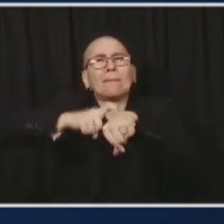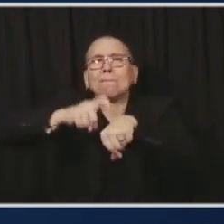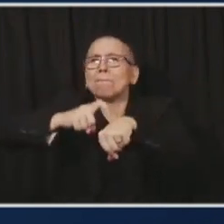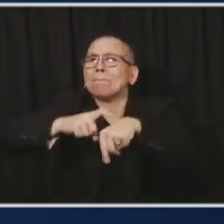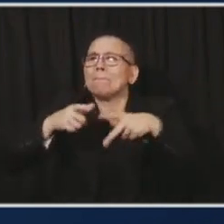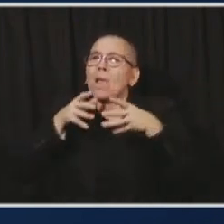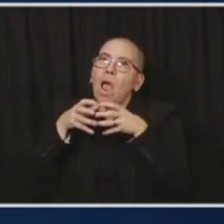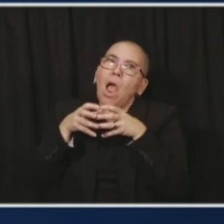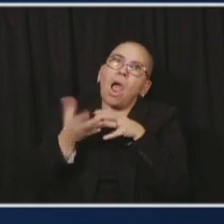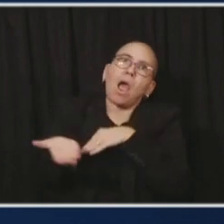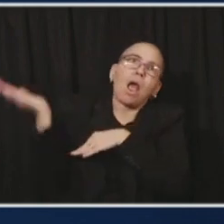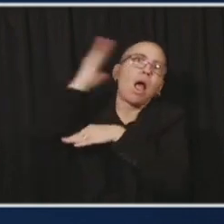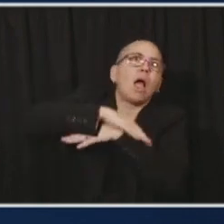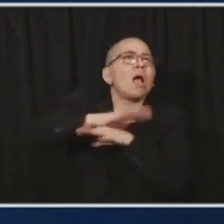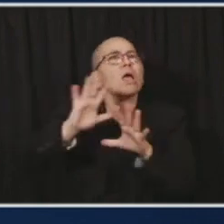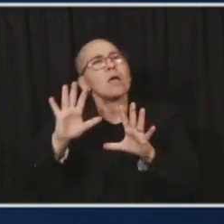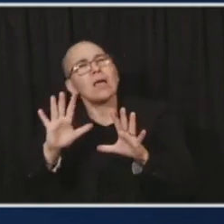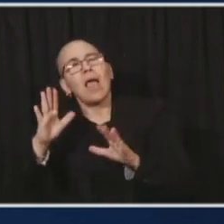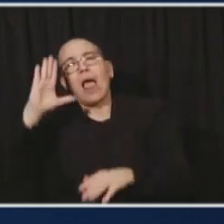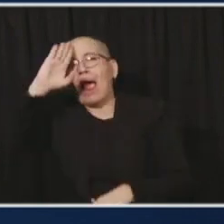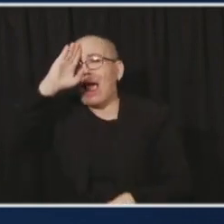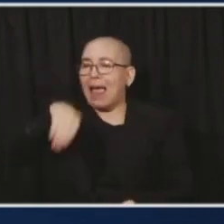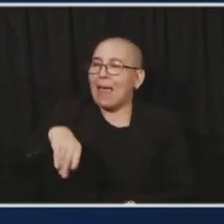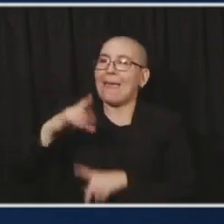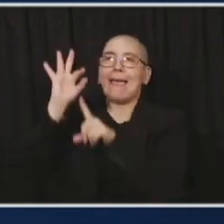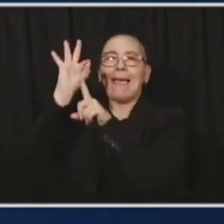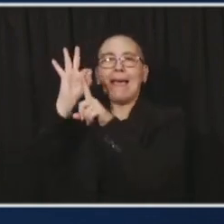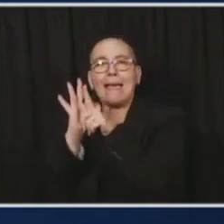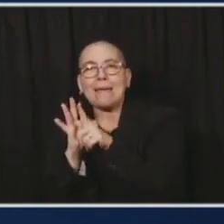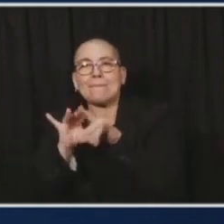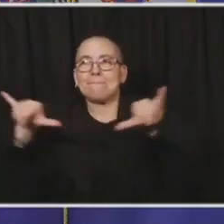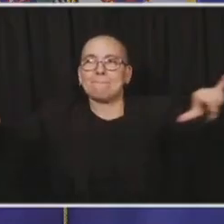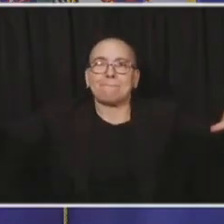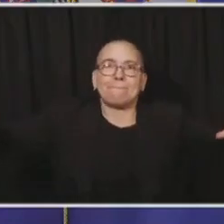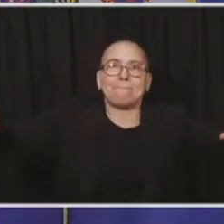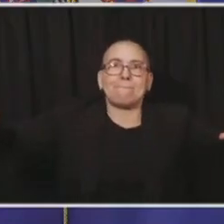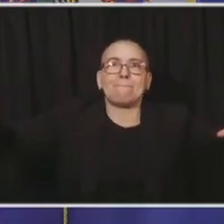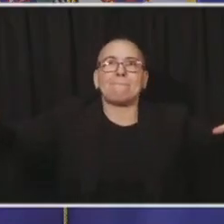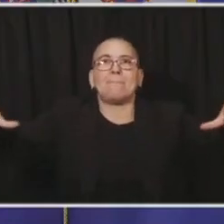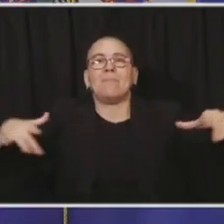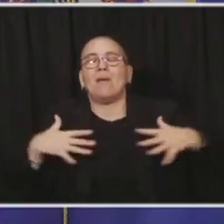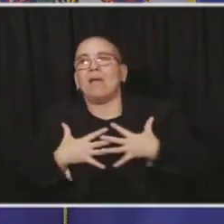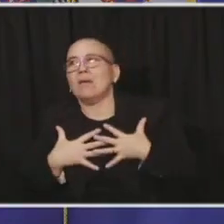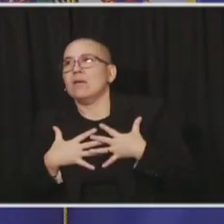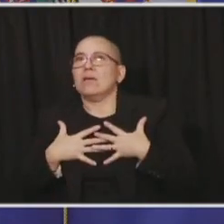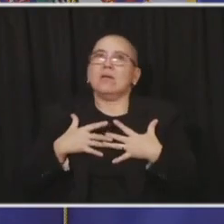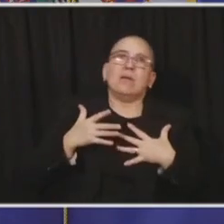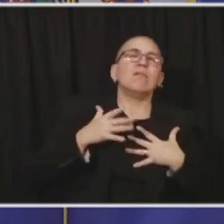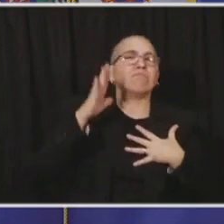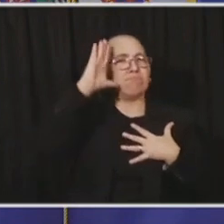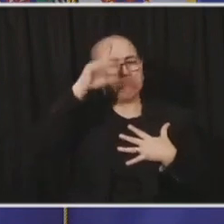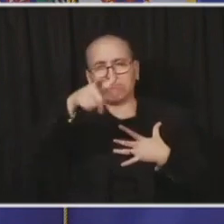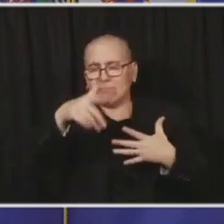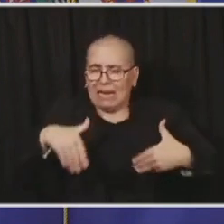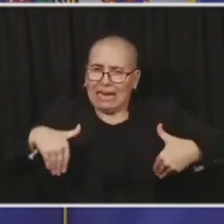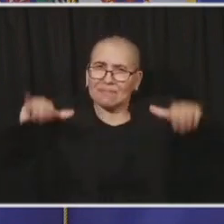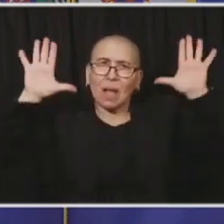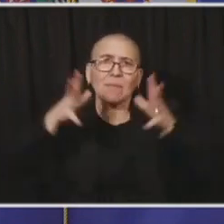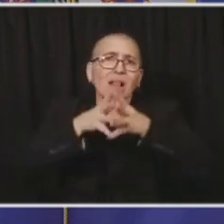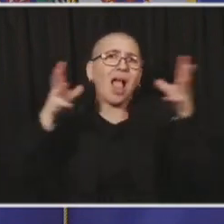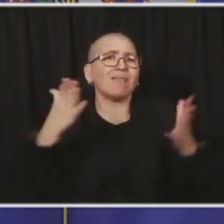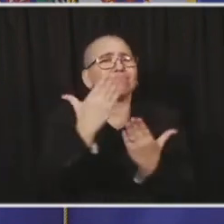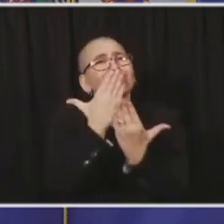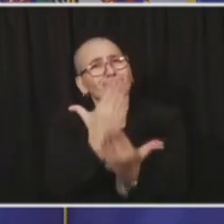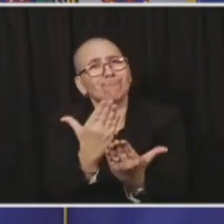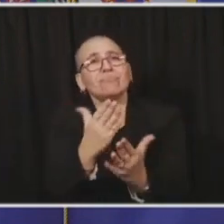Minnesota throughout nine months. You continue to do it. You did it over Thanksgiving. I'm asking you not to let down at this